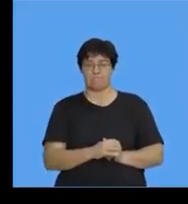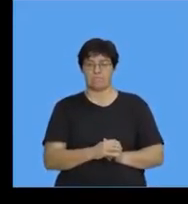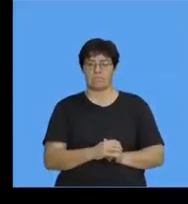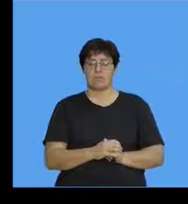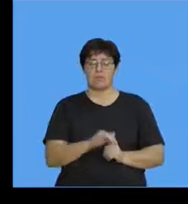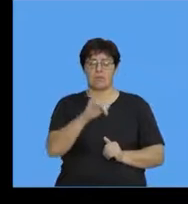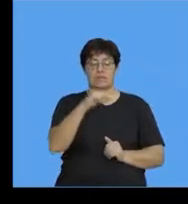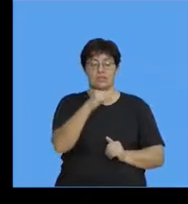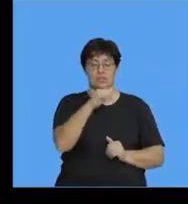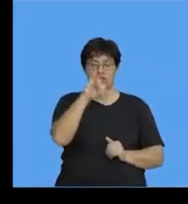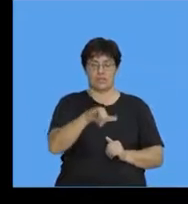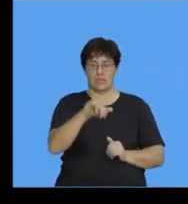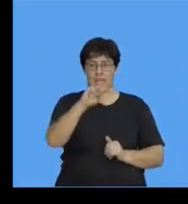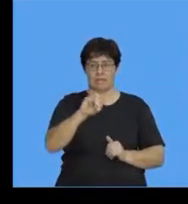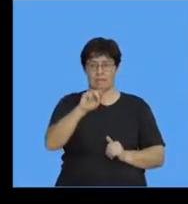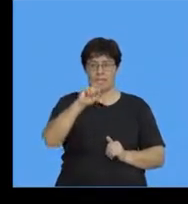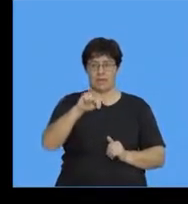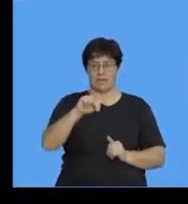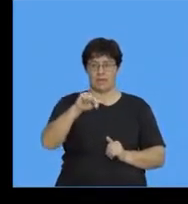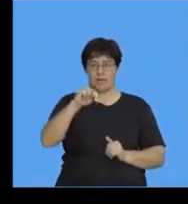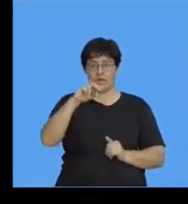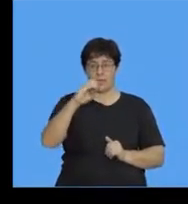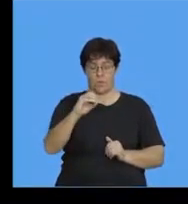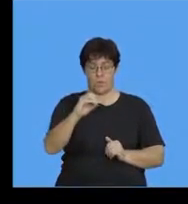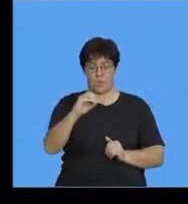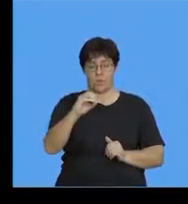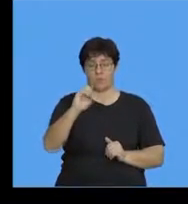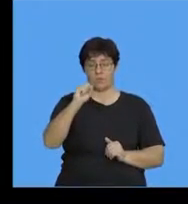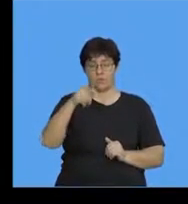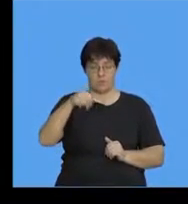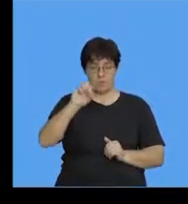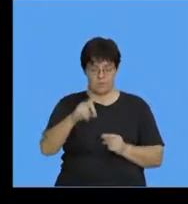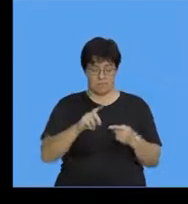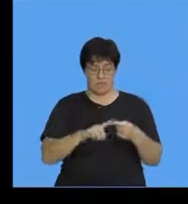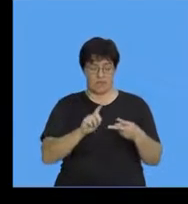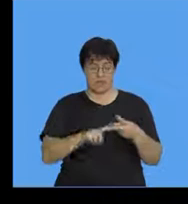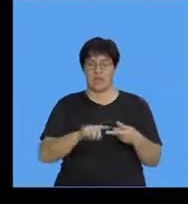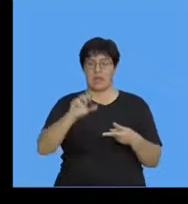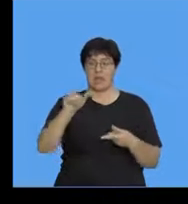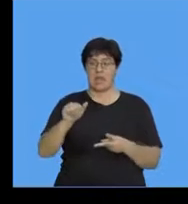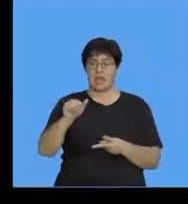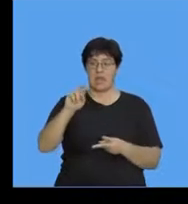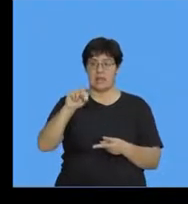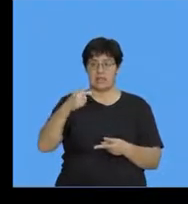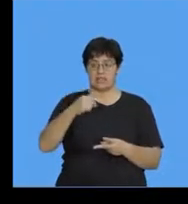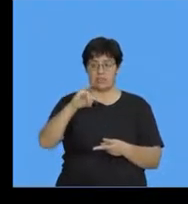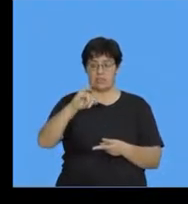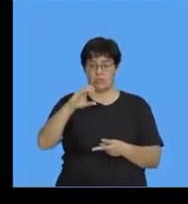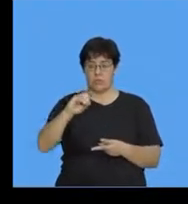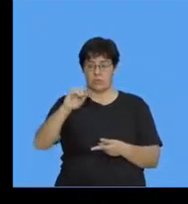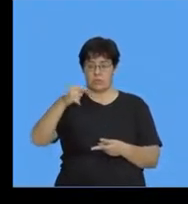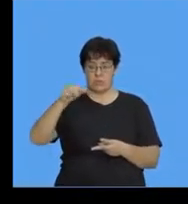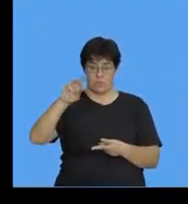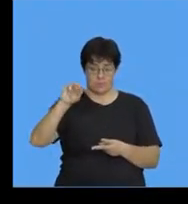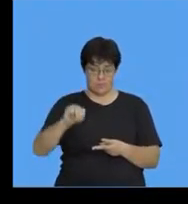the gymnosperms and the angiosperms right they are going to